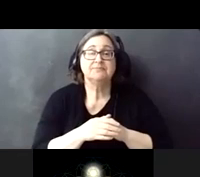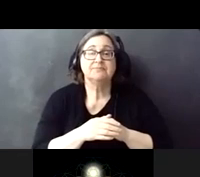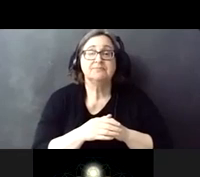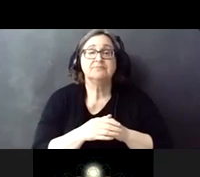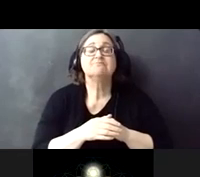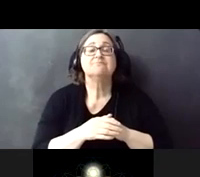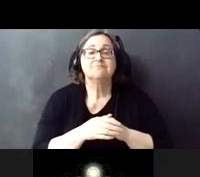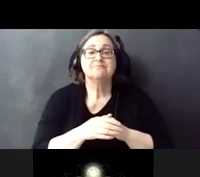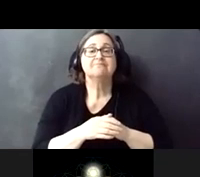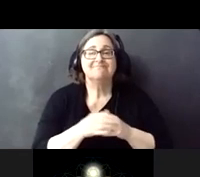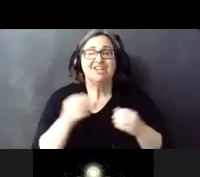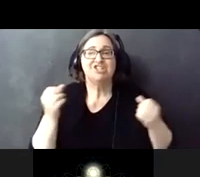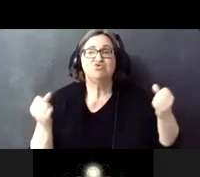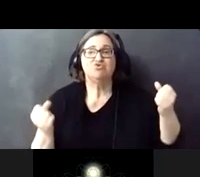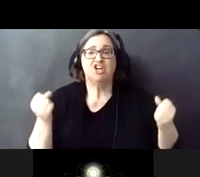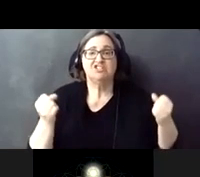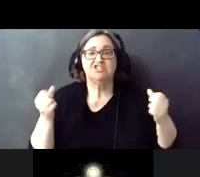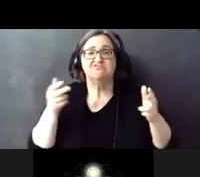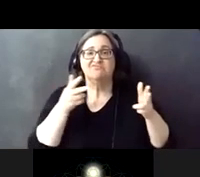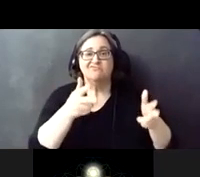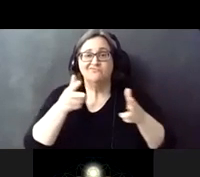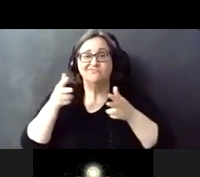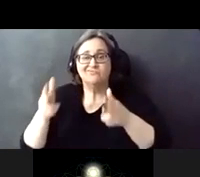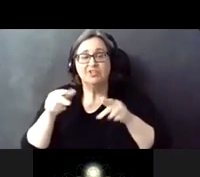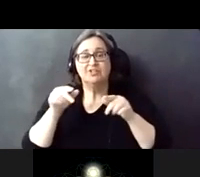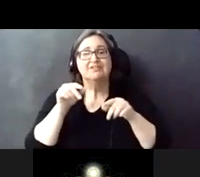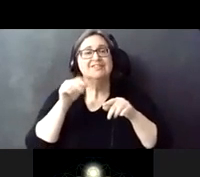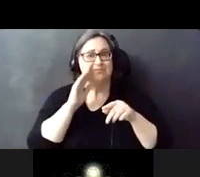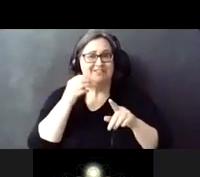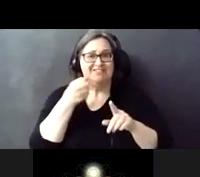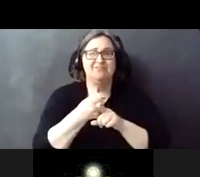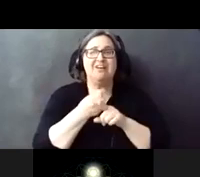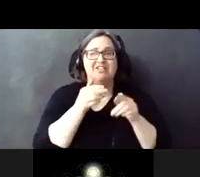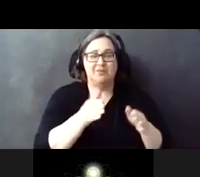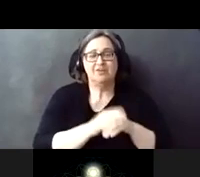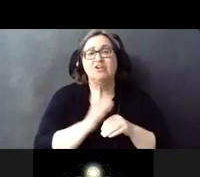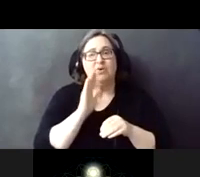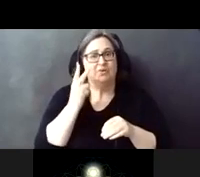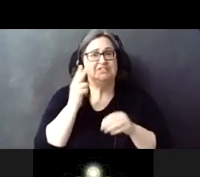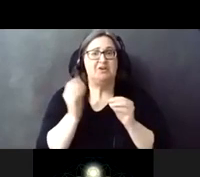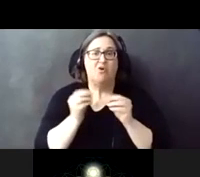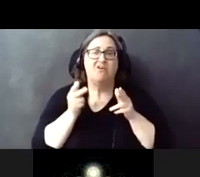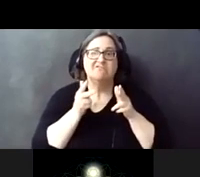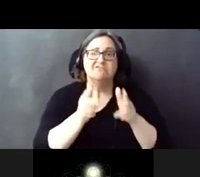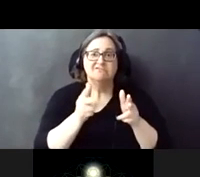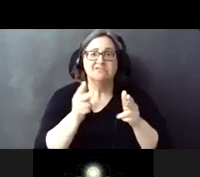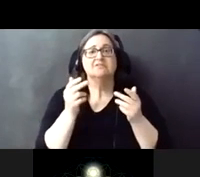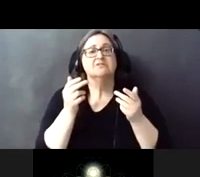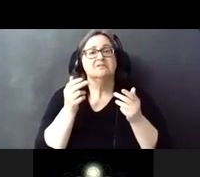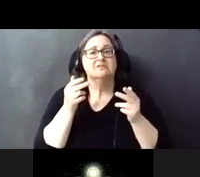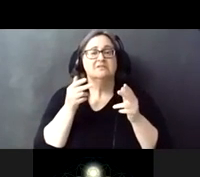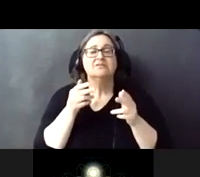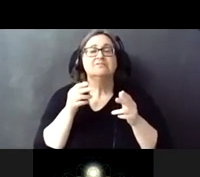roadway impacts trucks during construction there will be an increase in truck traffic within the community